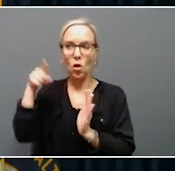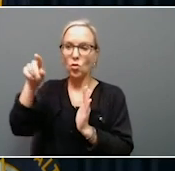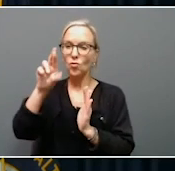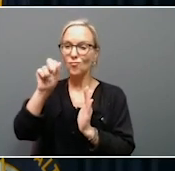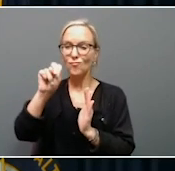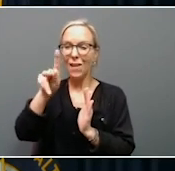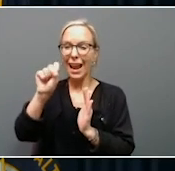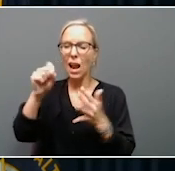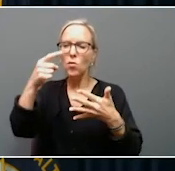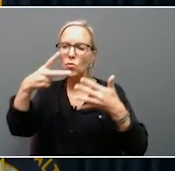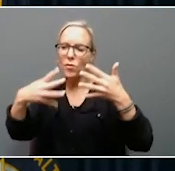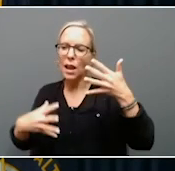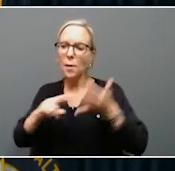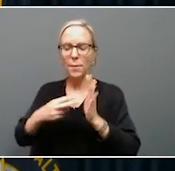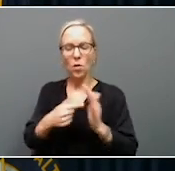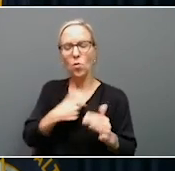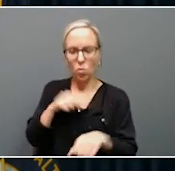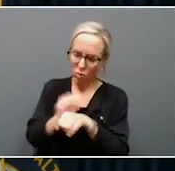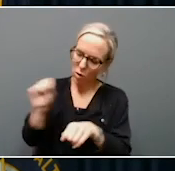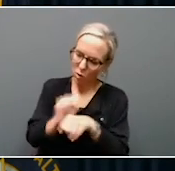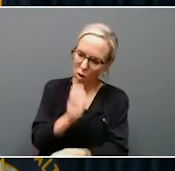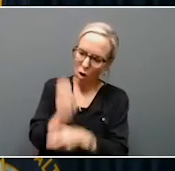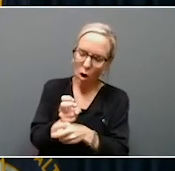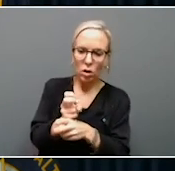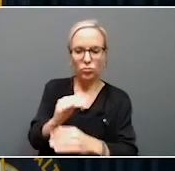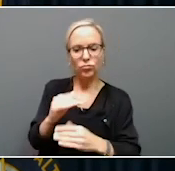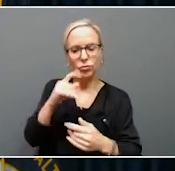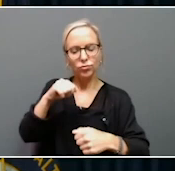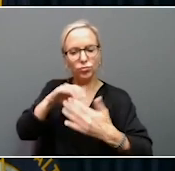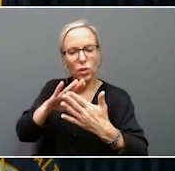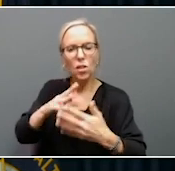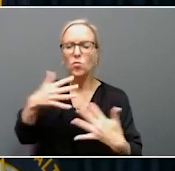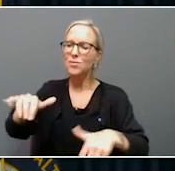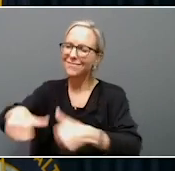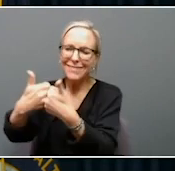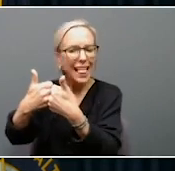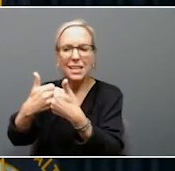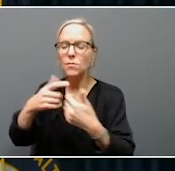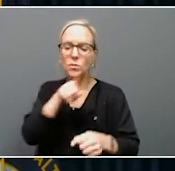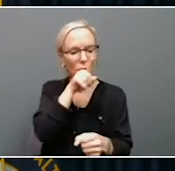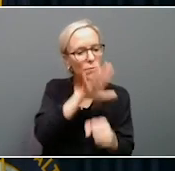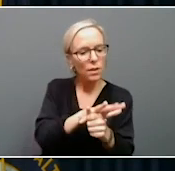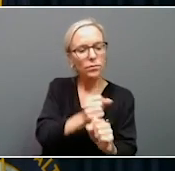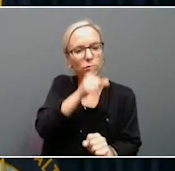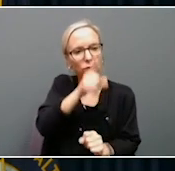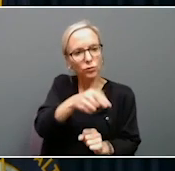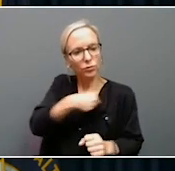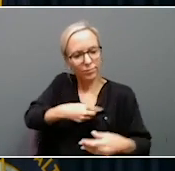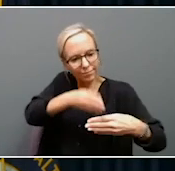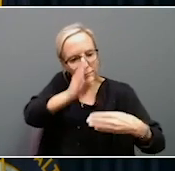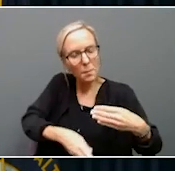we've been working hard in Kentucky to address a very challenging field, but being committed to getting it done. We've